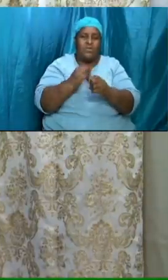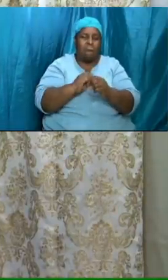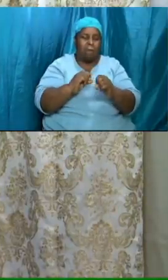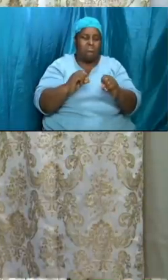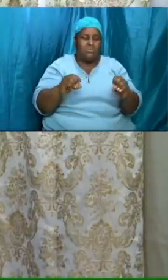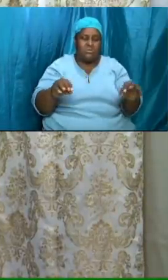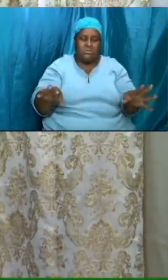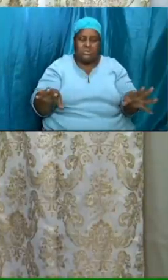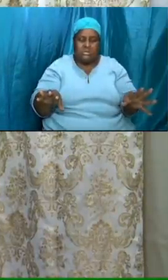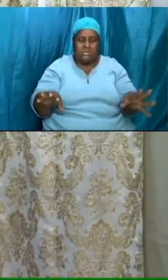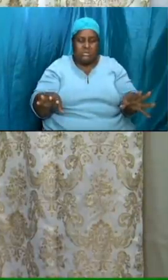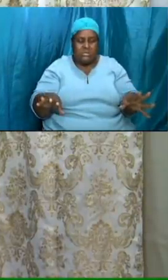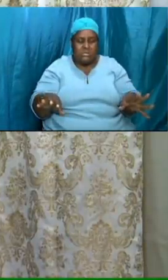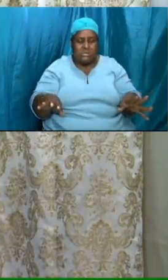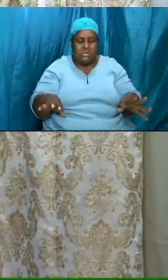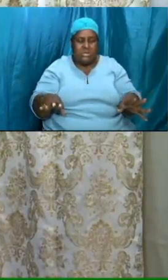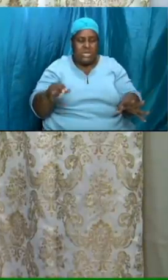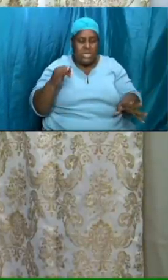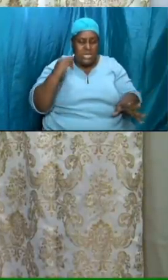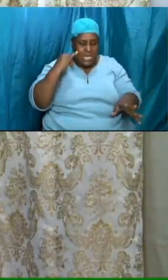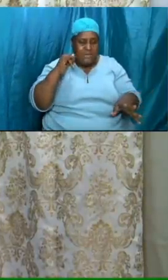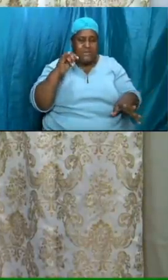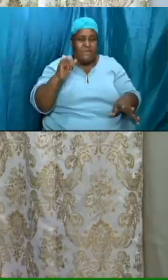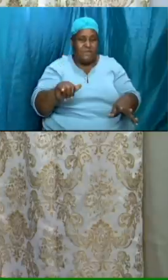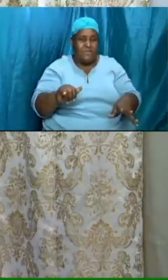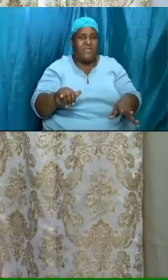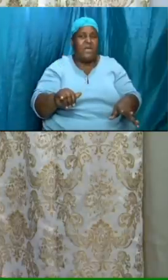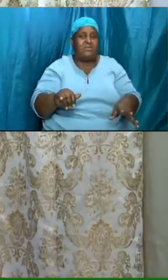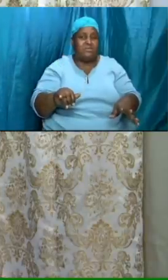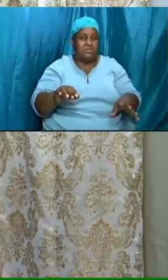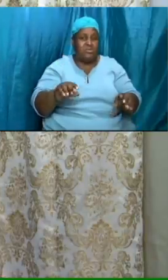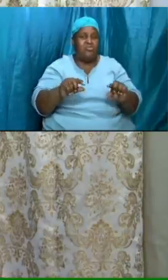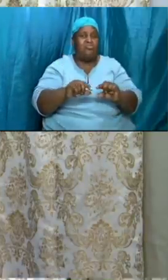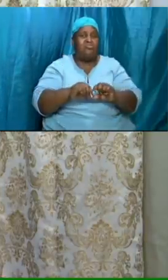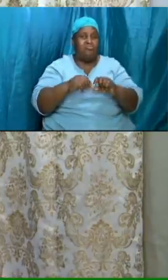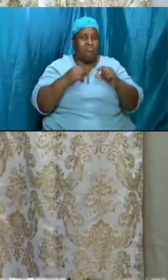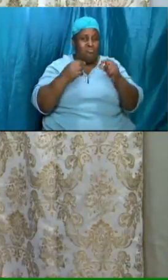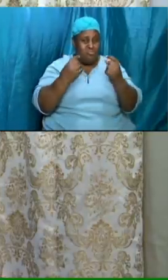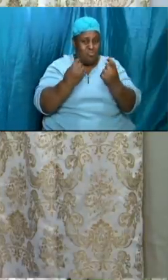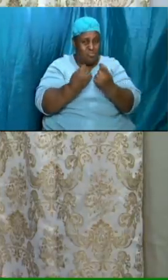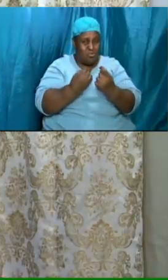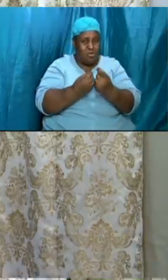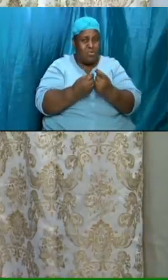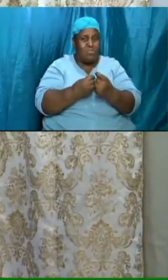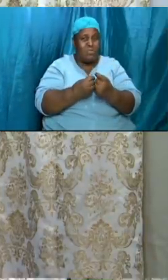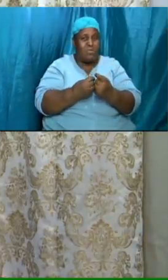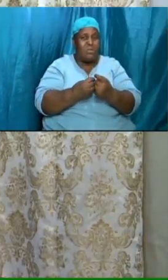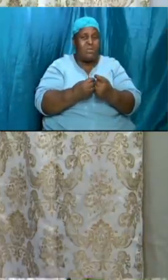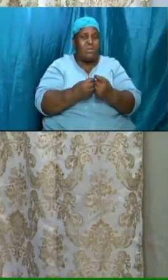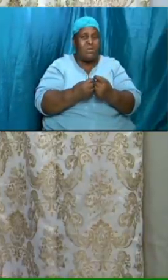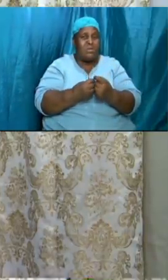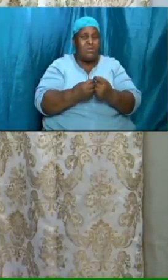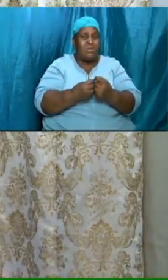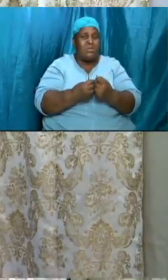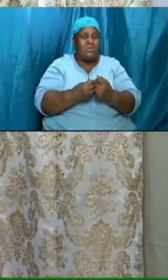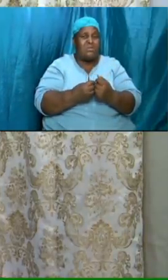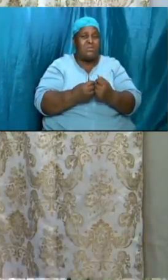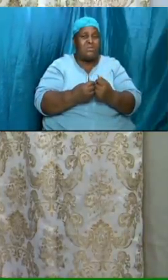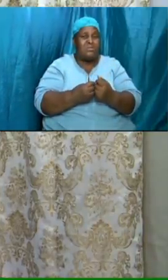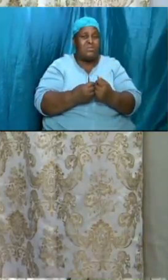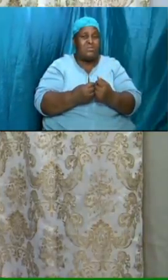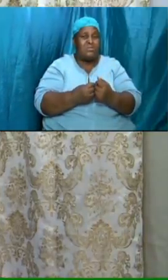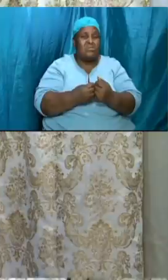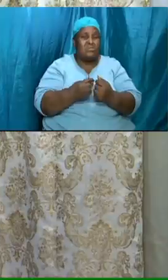if that vineyard is not properly tilled and tended